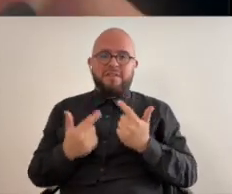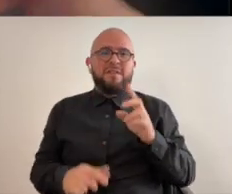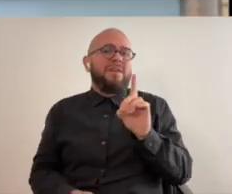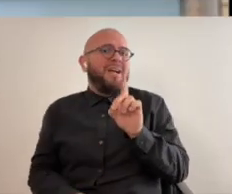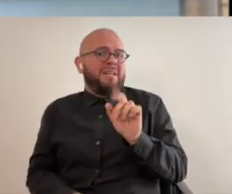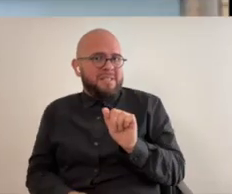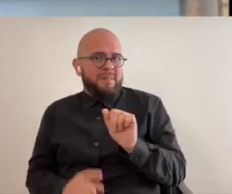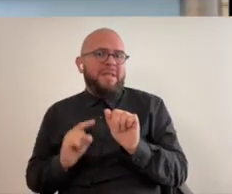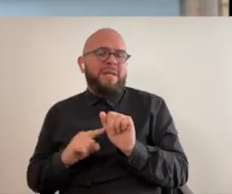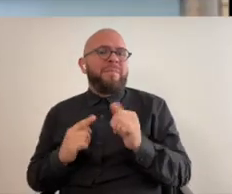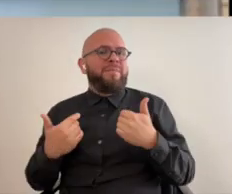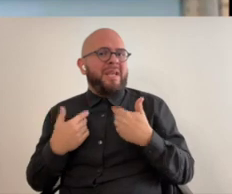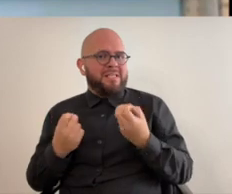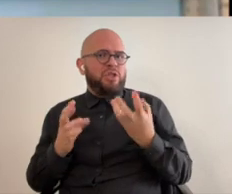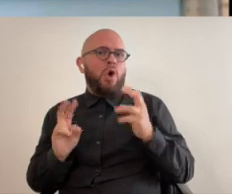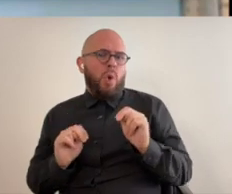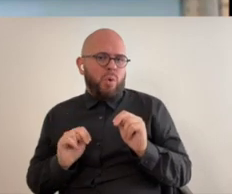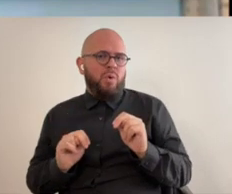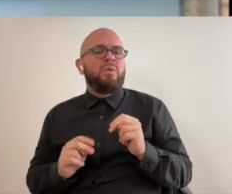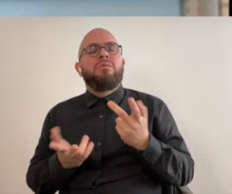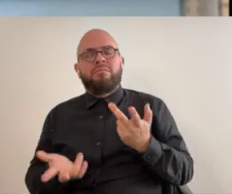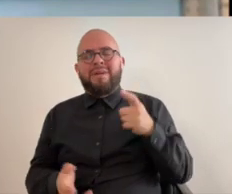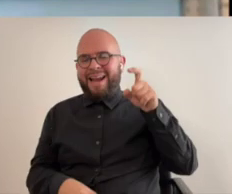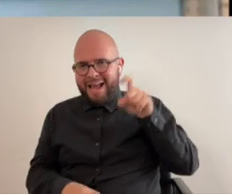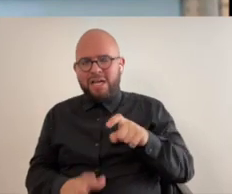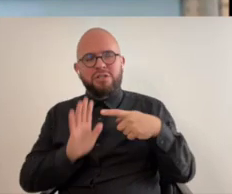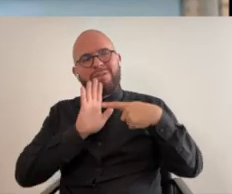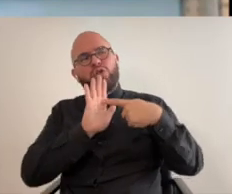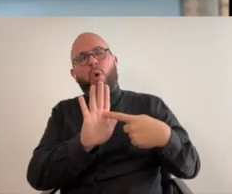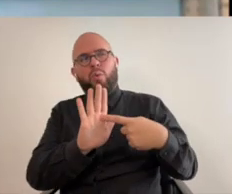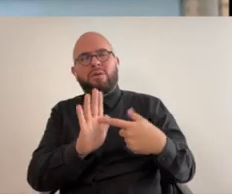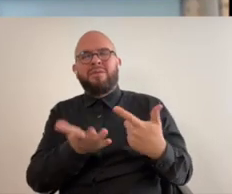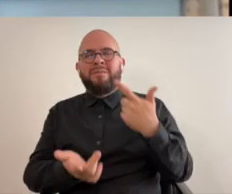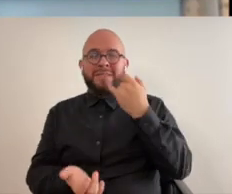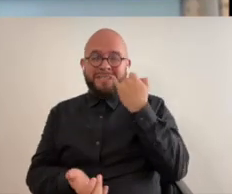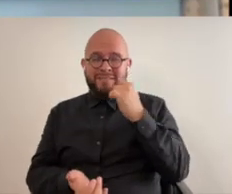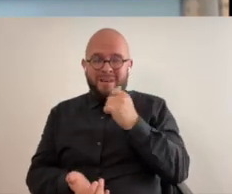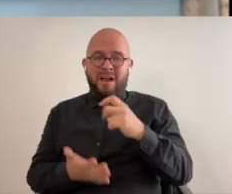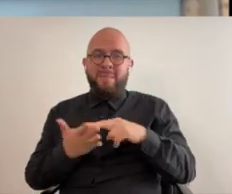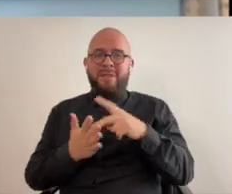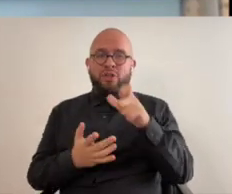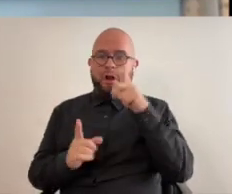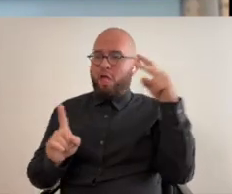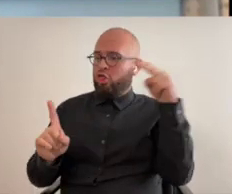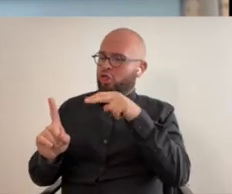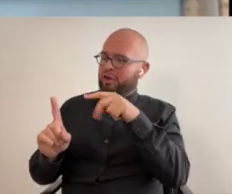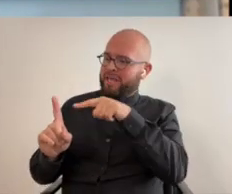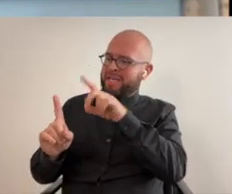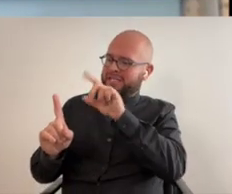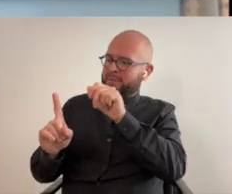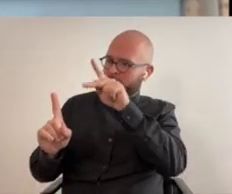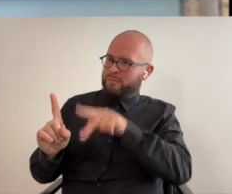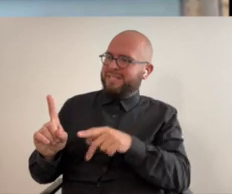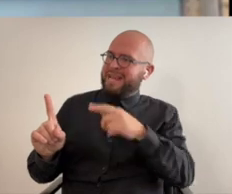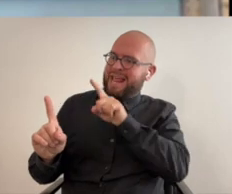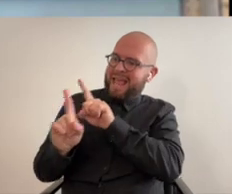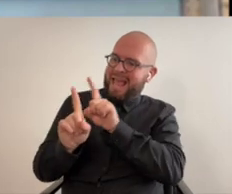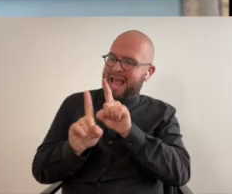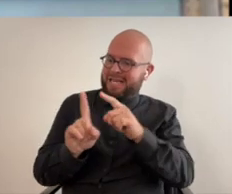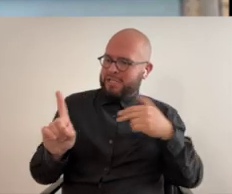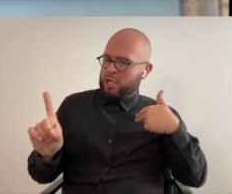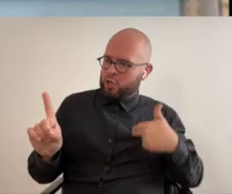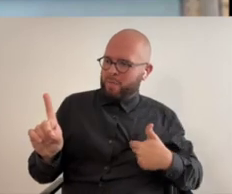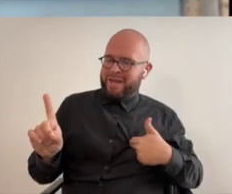lot of different aspects to our lives disability has its own it needs to be shown because otherwise you're you're not really viewing people as